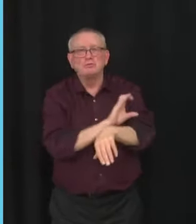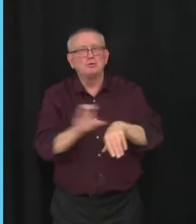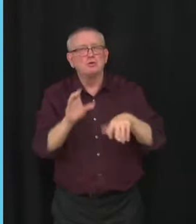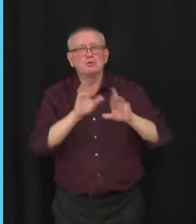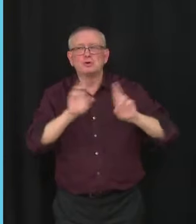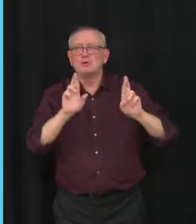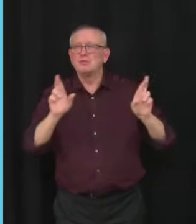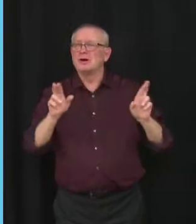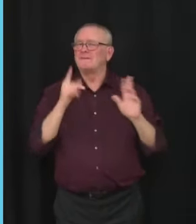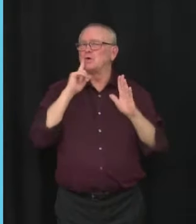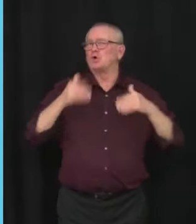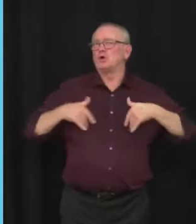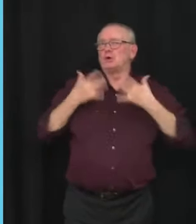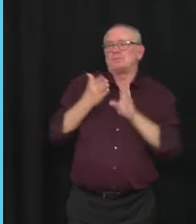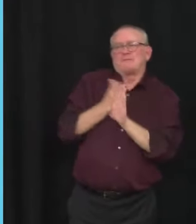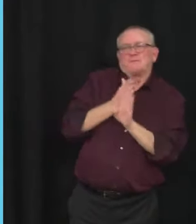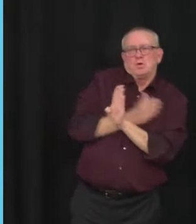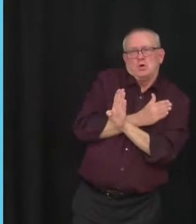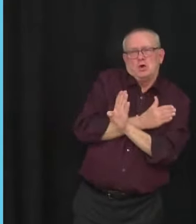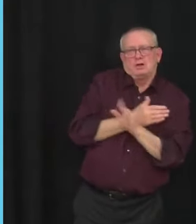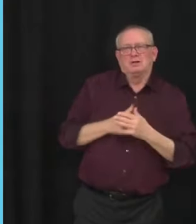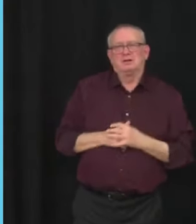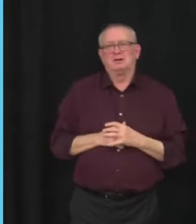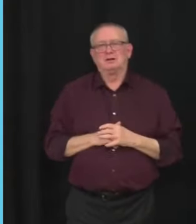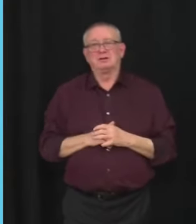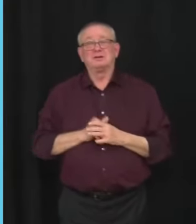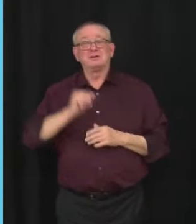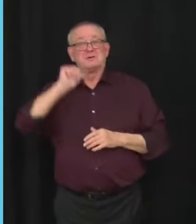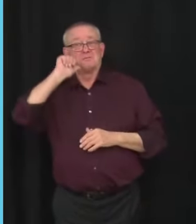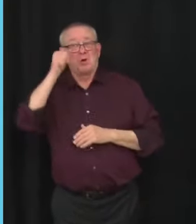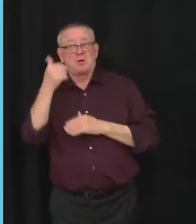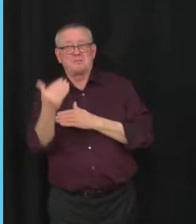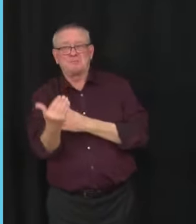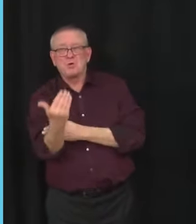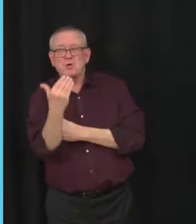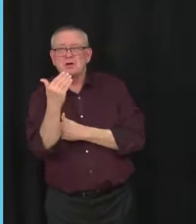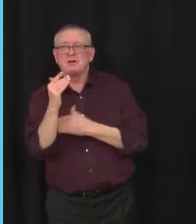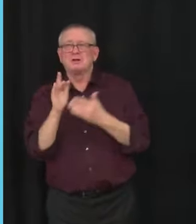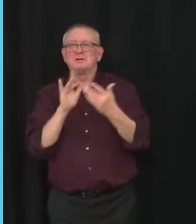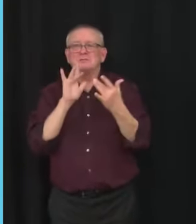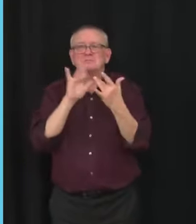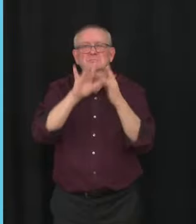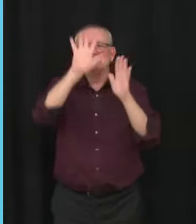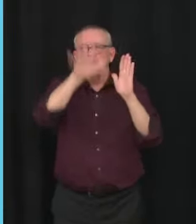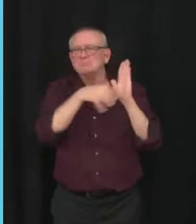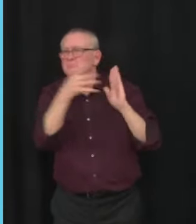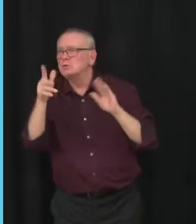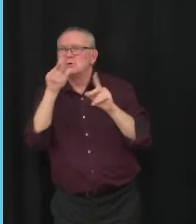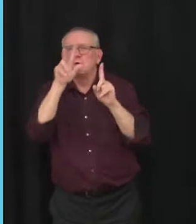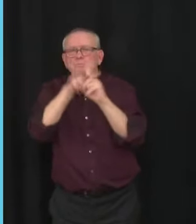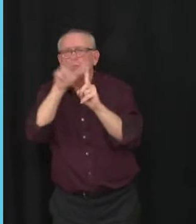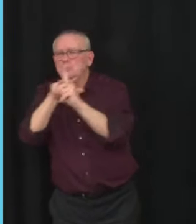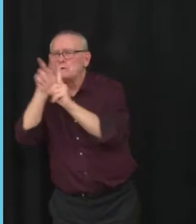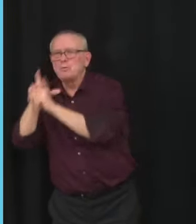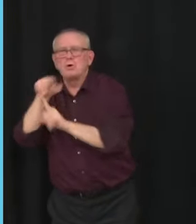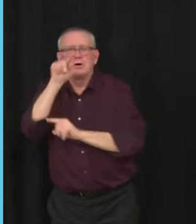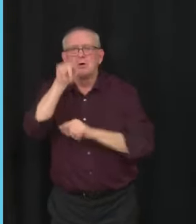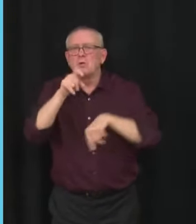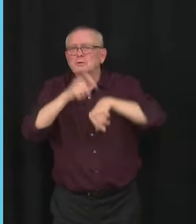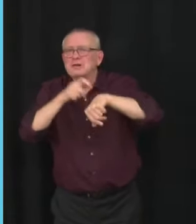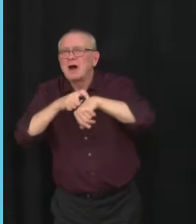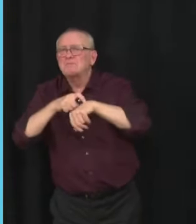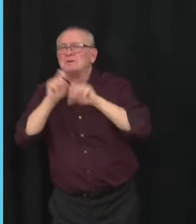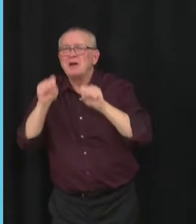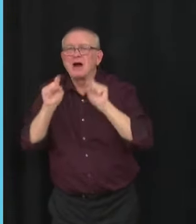How long it will take to book an appointment will depend on the response from parents. There will be a rush initially, so it may take a little longer, as with every stage of the